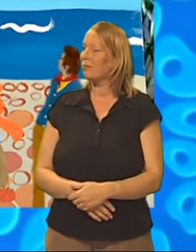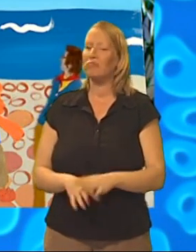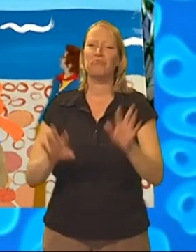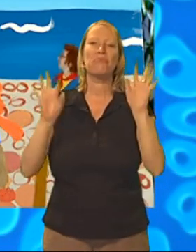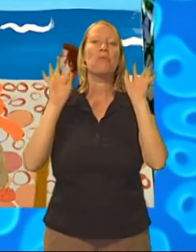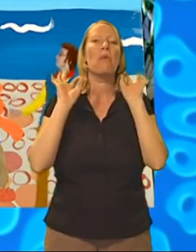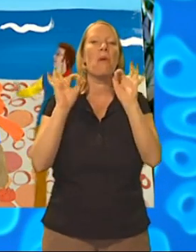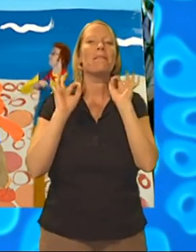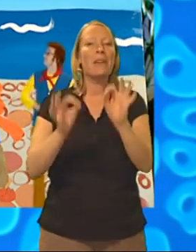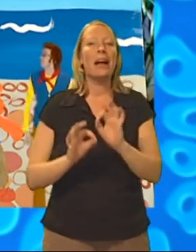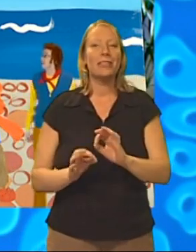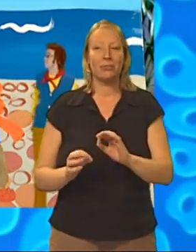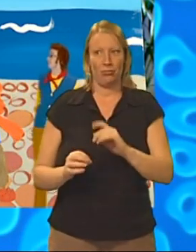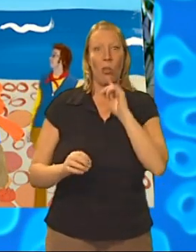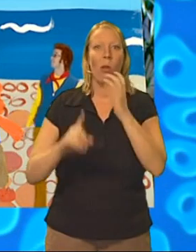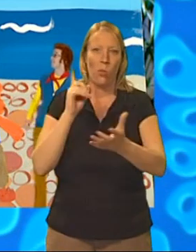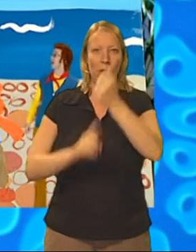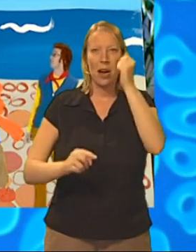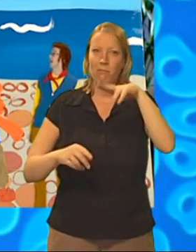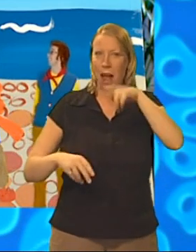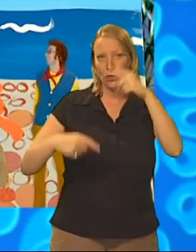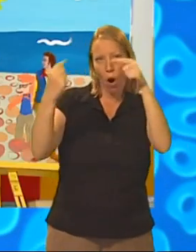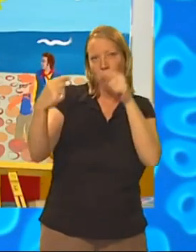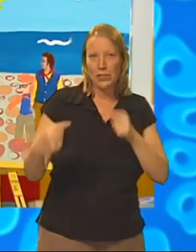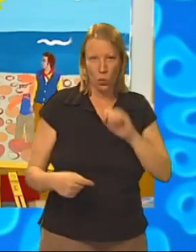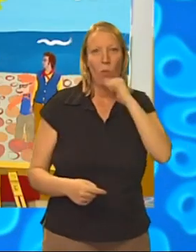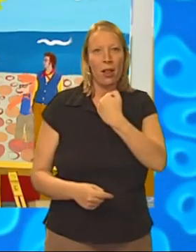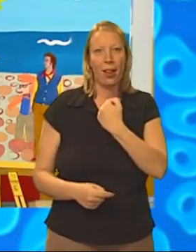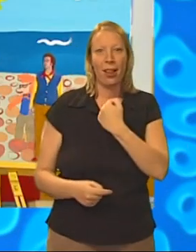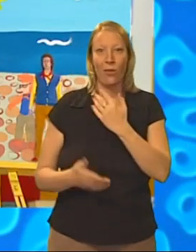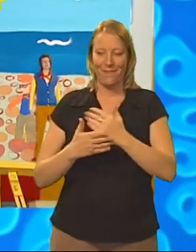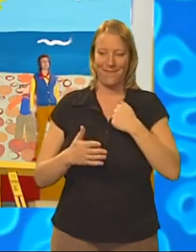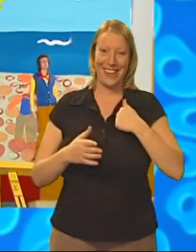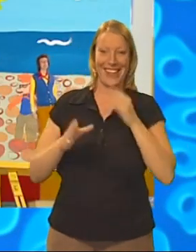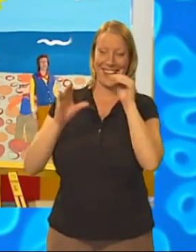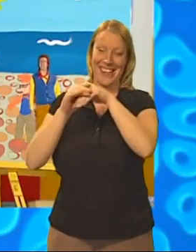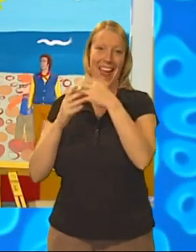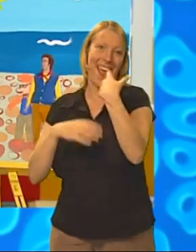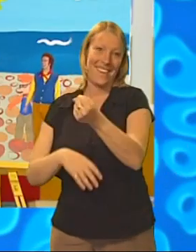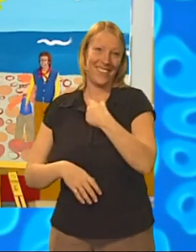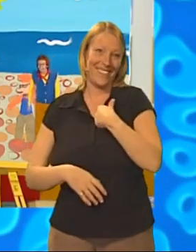Perfect. You're bound to win the painting competition now, Ben. Especially with me in it.